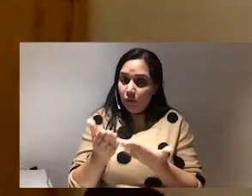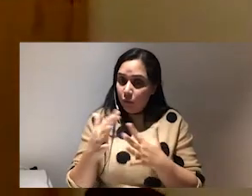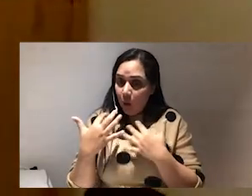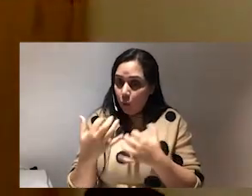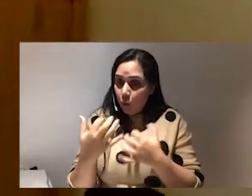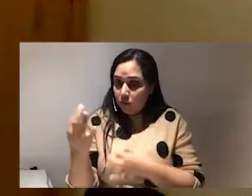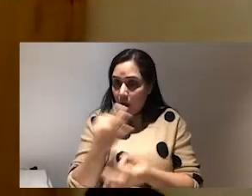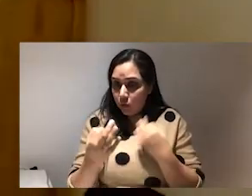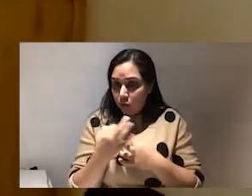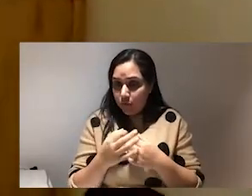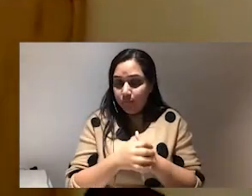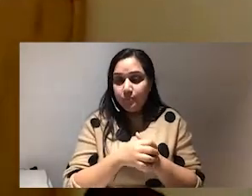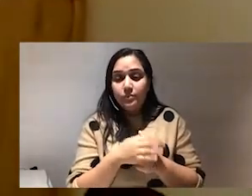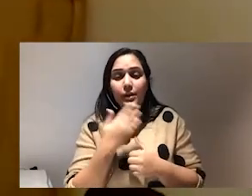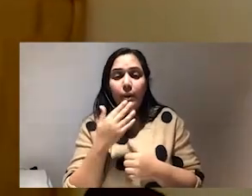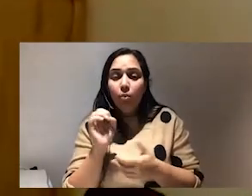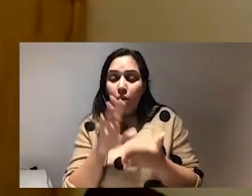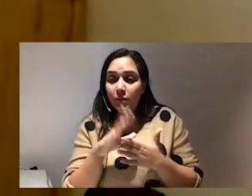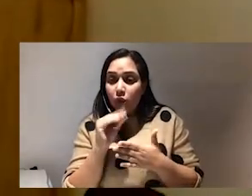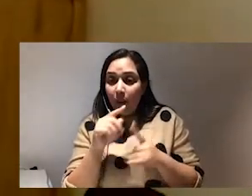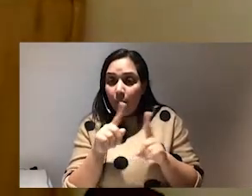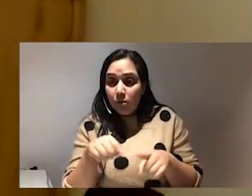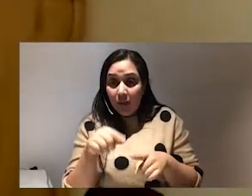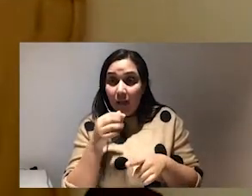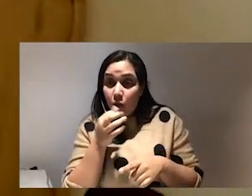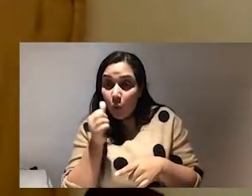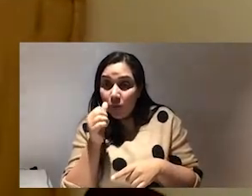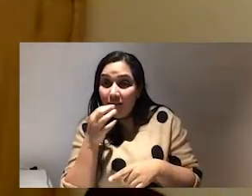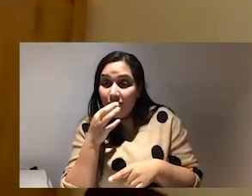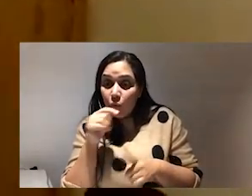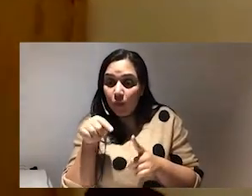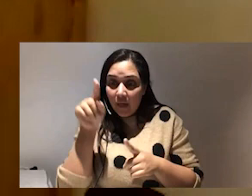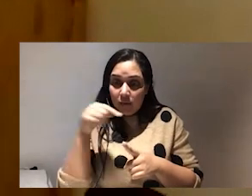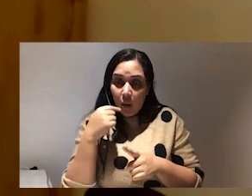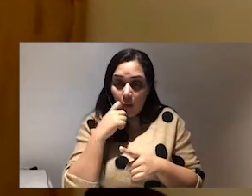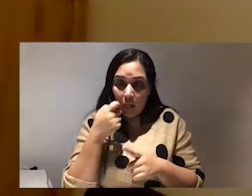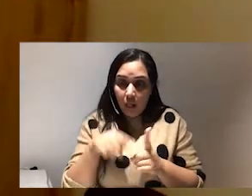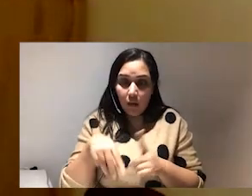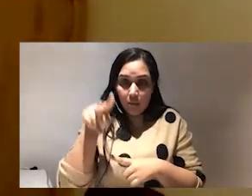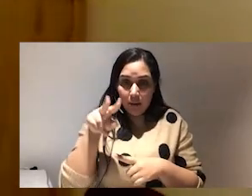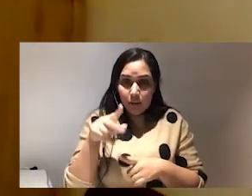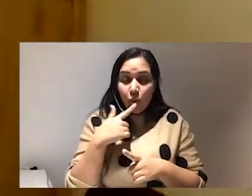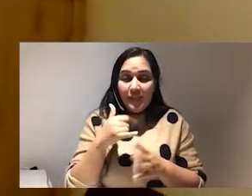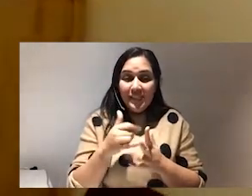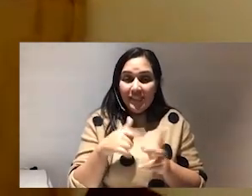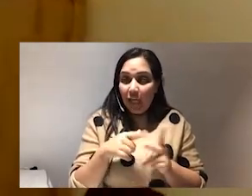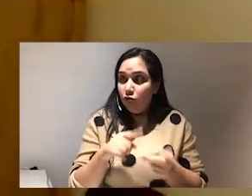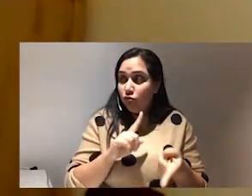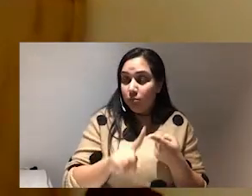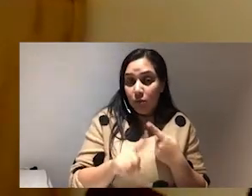audience to ask some questions please do put them in the chat i know there are a couple and i will read them as um she responds but get them in